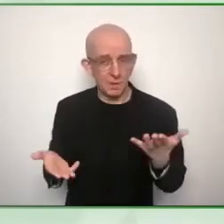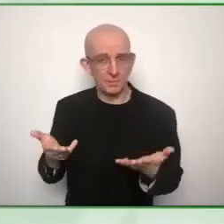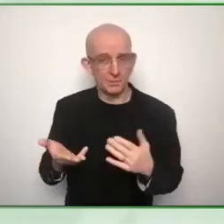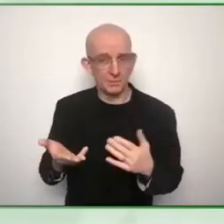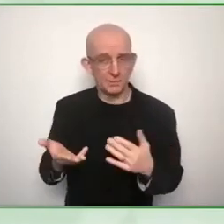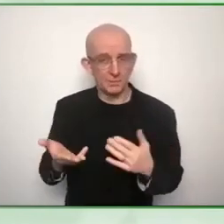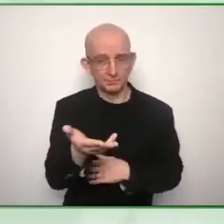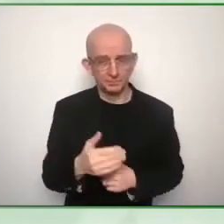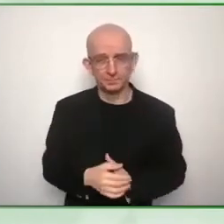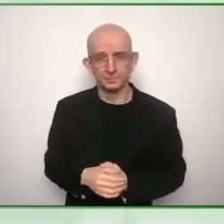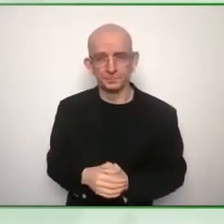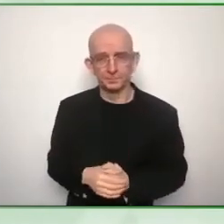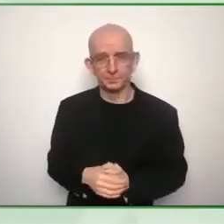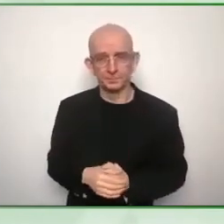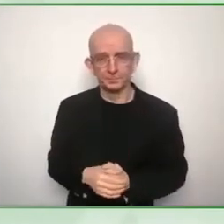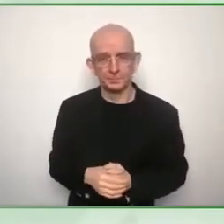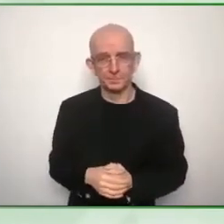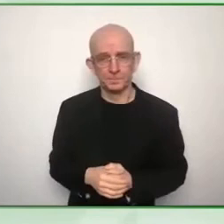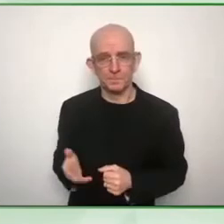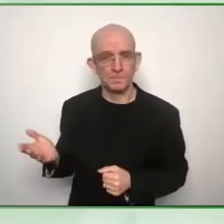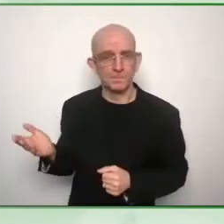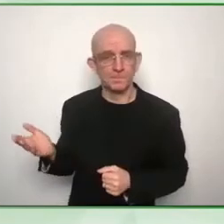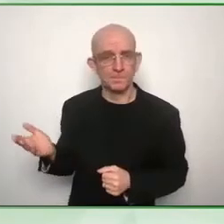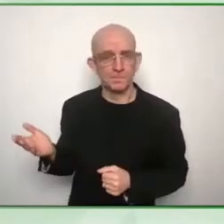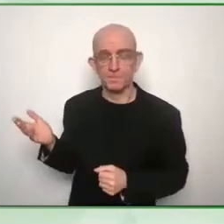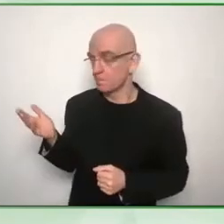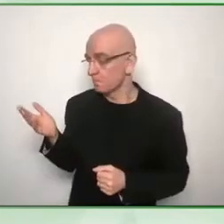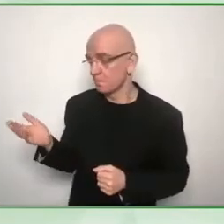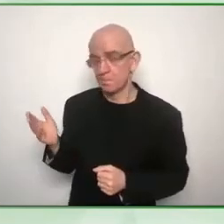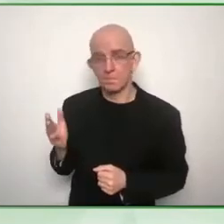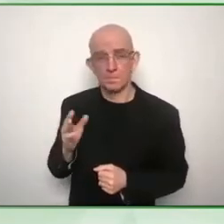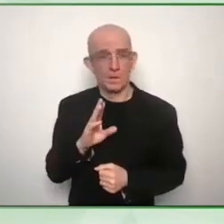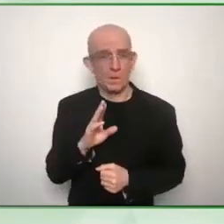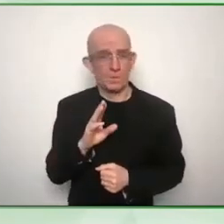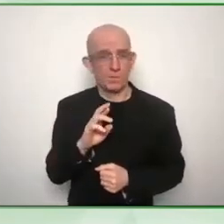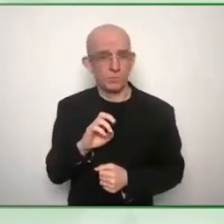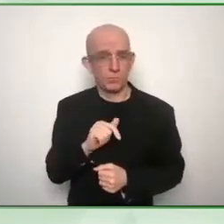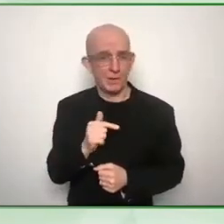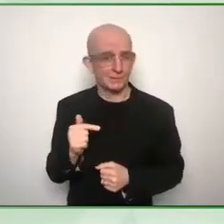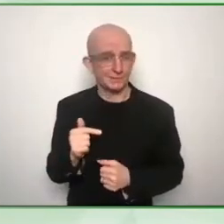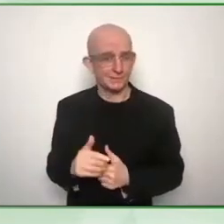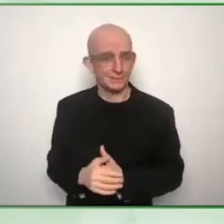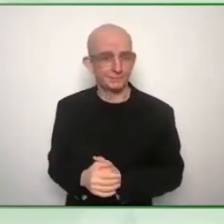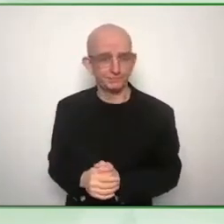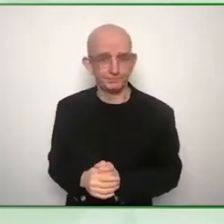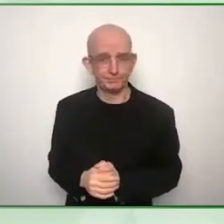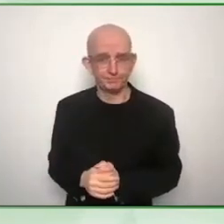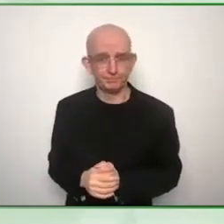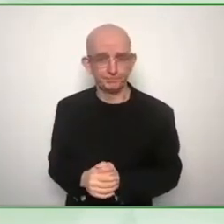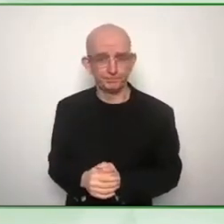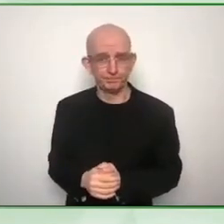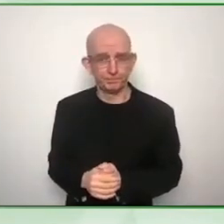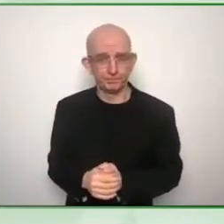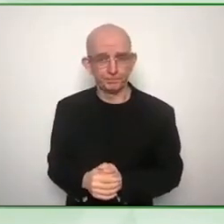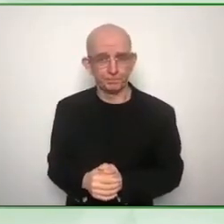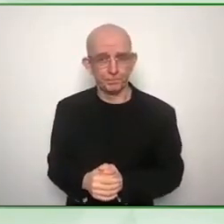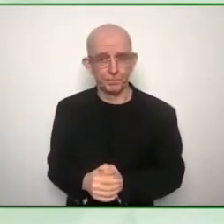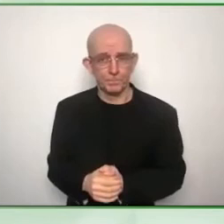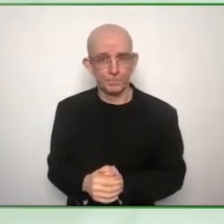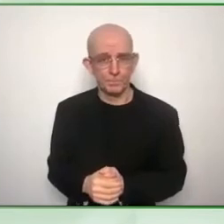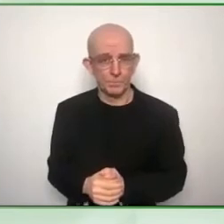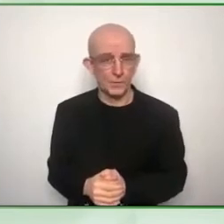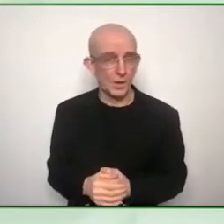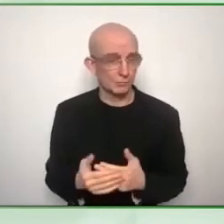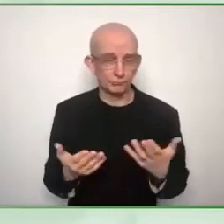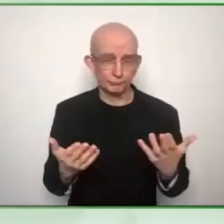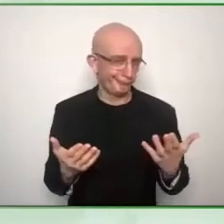i guess tracking back before we we launched the toolkit we did develop it around the feedback we got for example